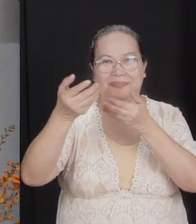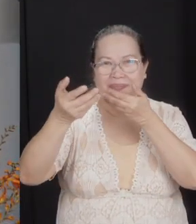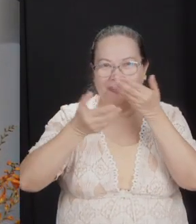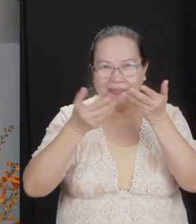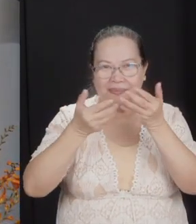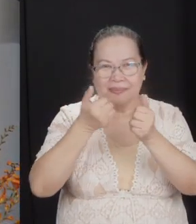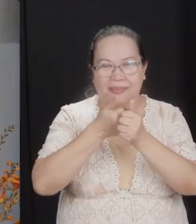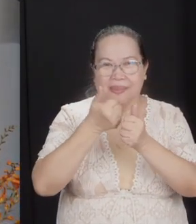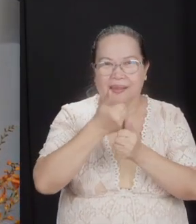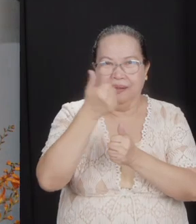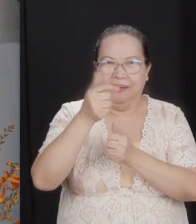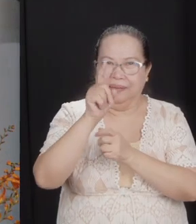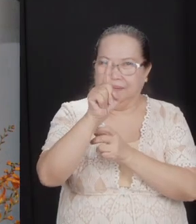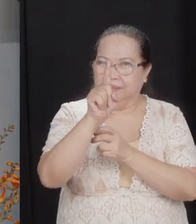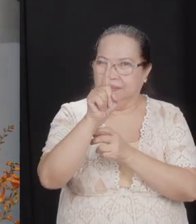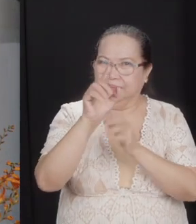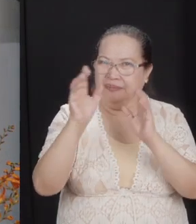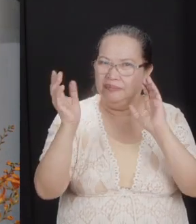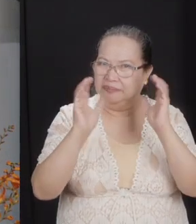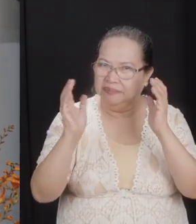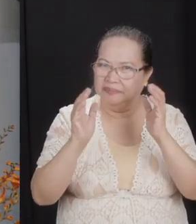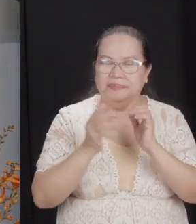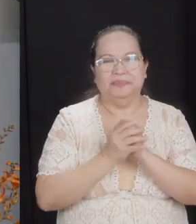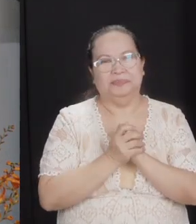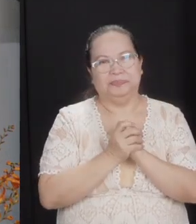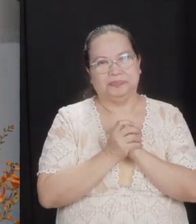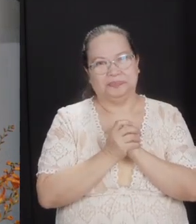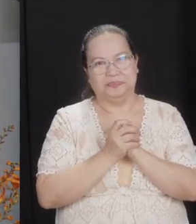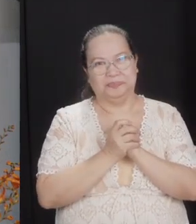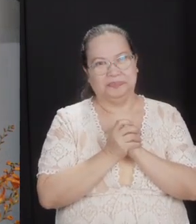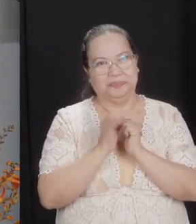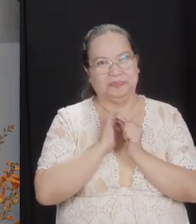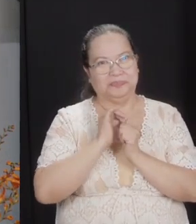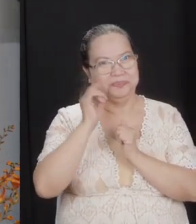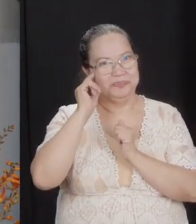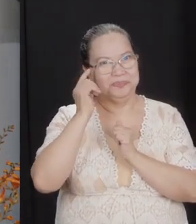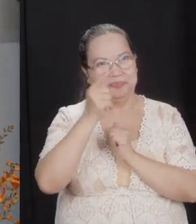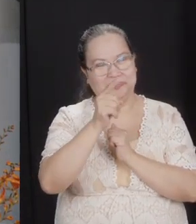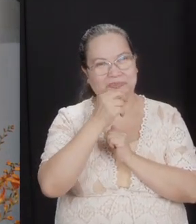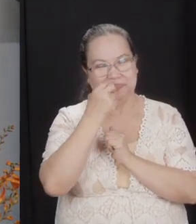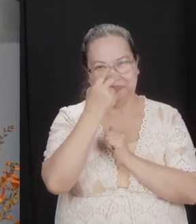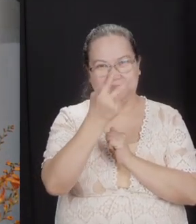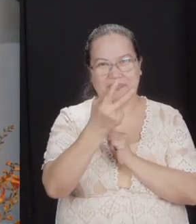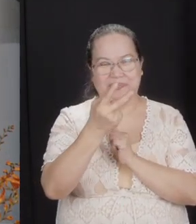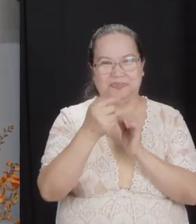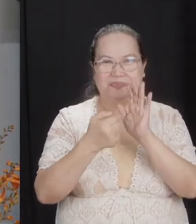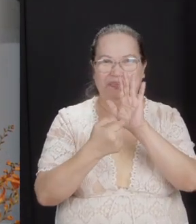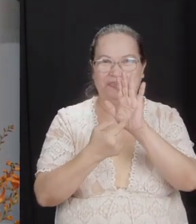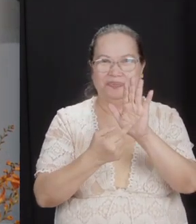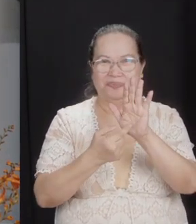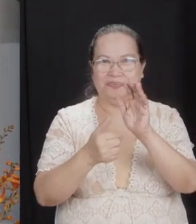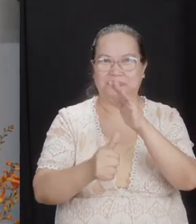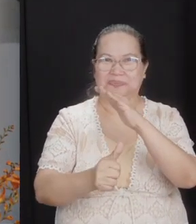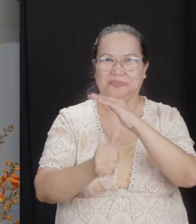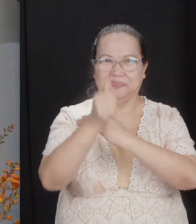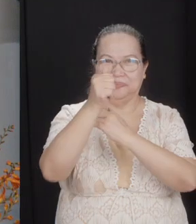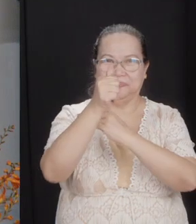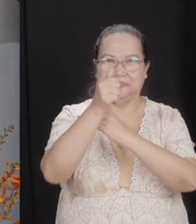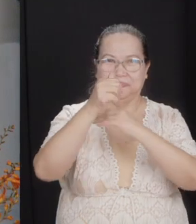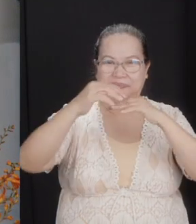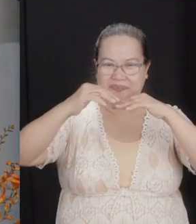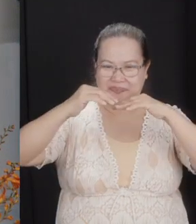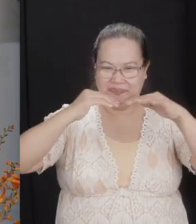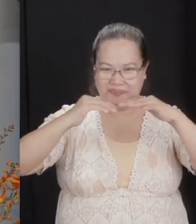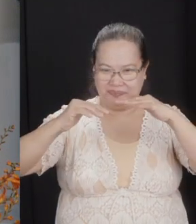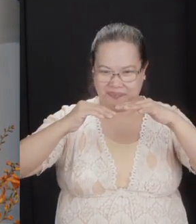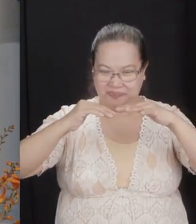other. There's another application here, friends. I think this is going to be obvious to you when I point it out. The danger of geographical